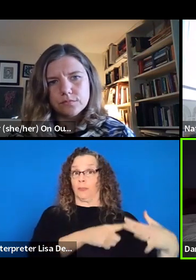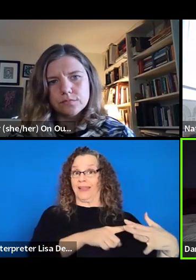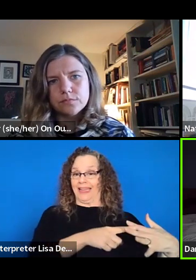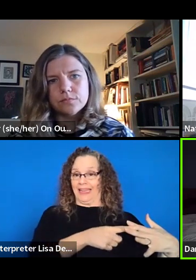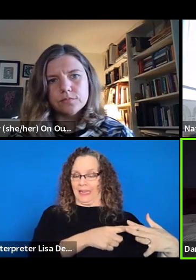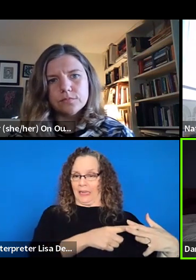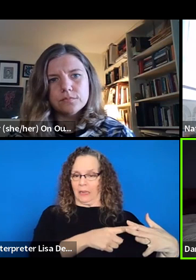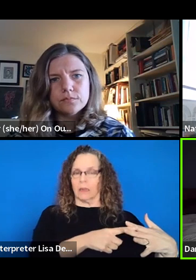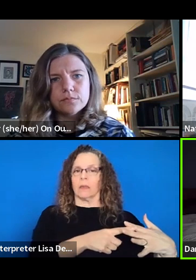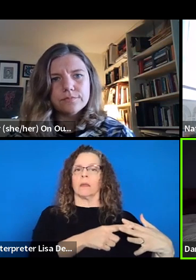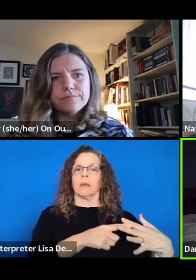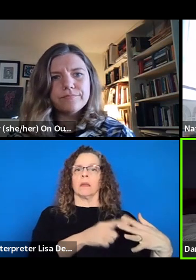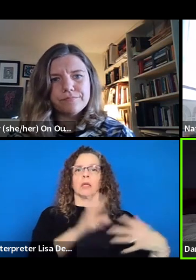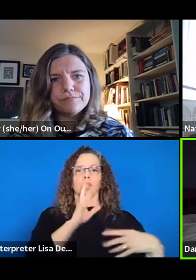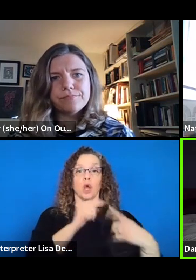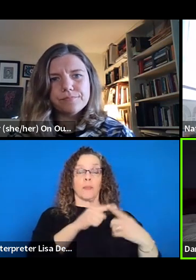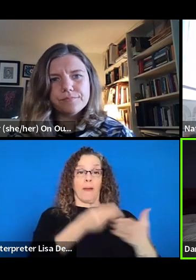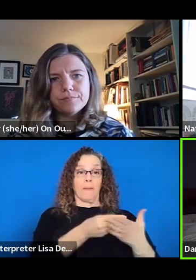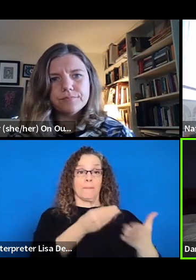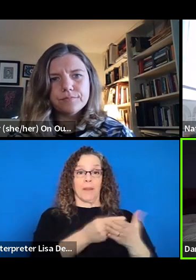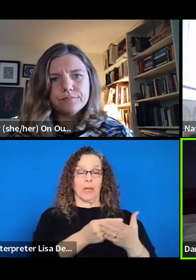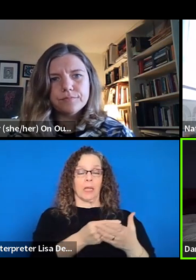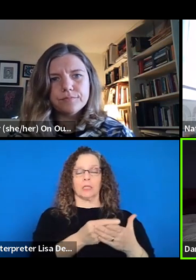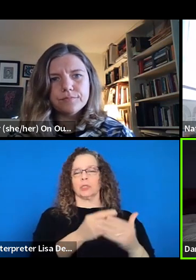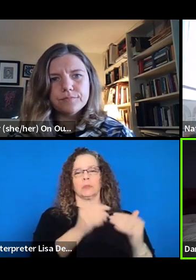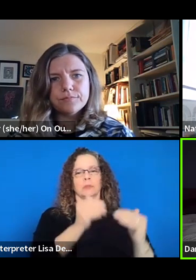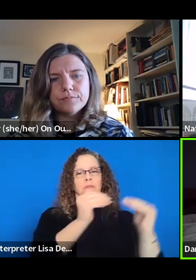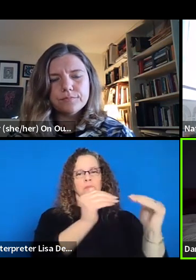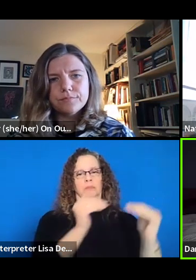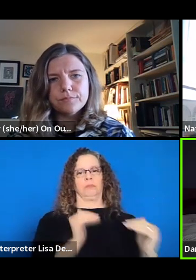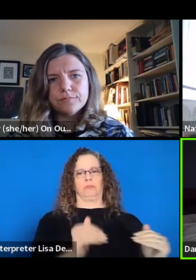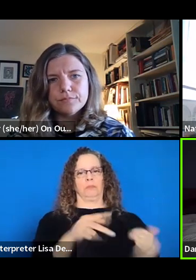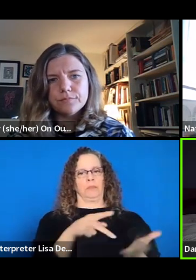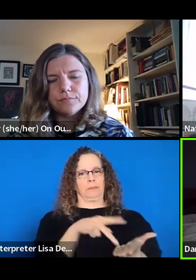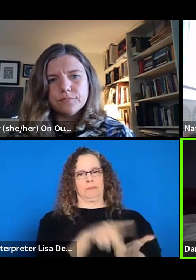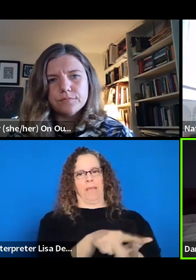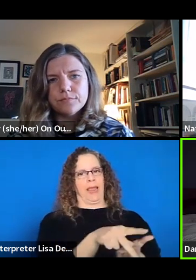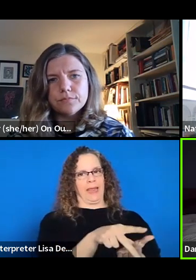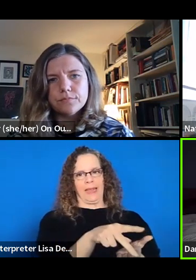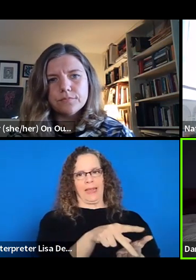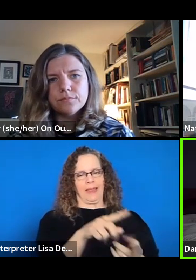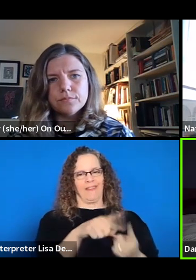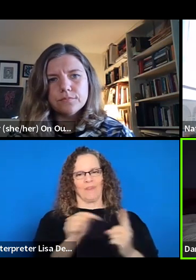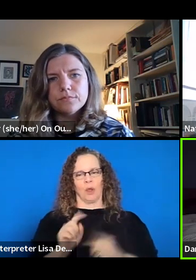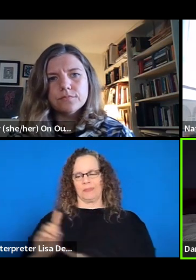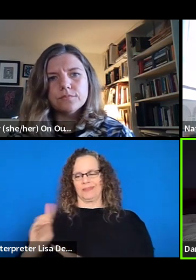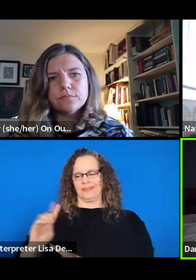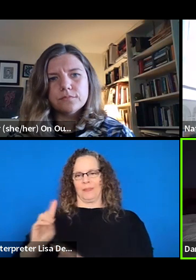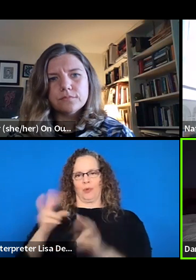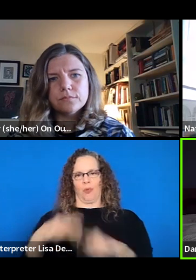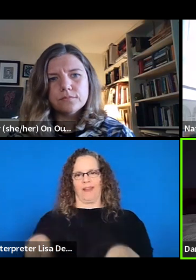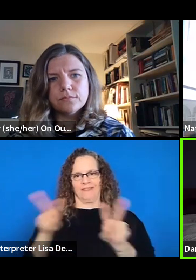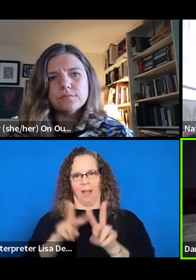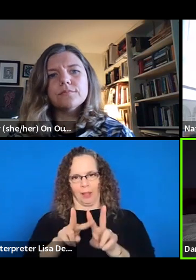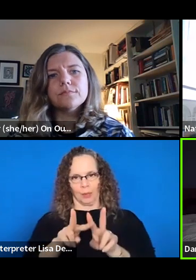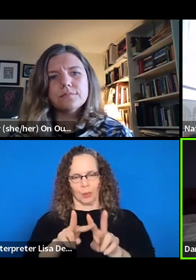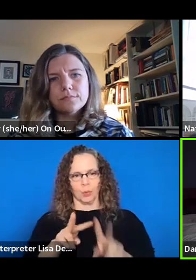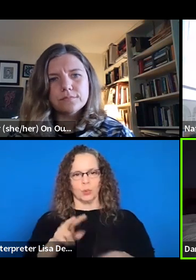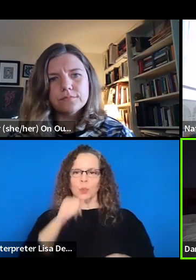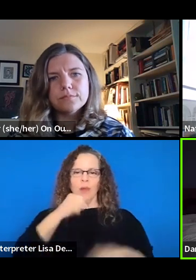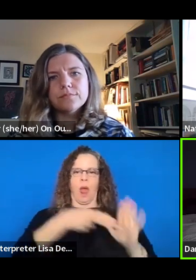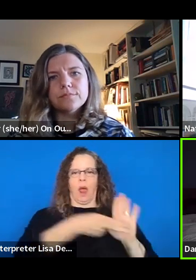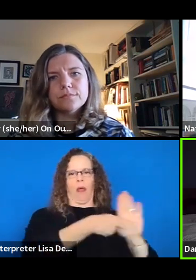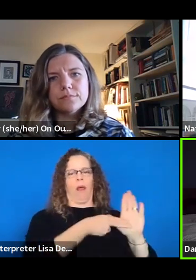we were doing, ridiculously underpaid is right. I think coming from, uh, like democratic values place, even if we weren't calling it that at the time,